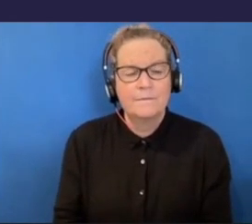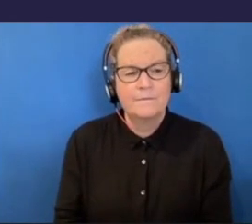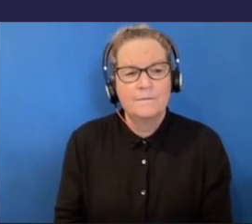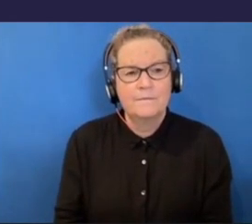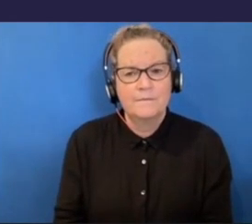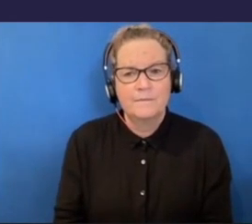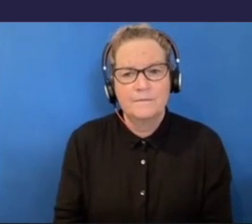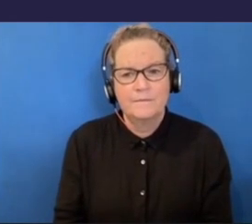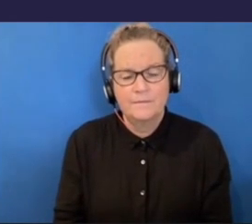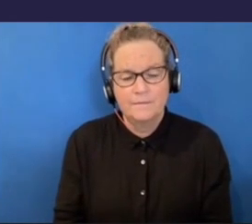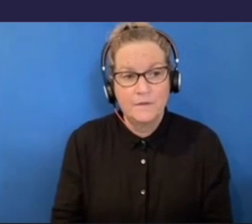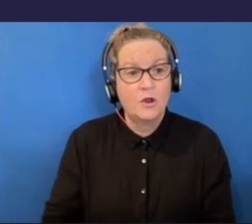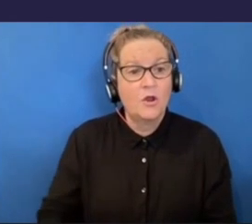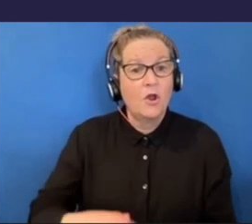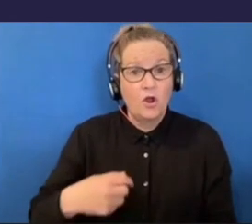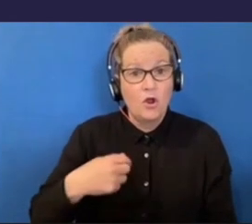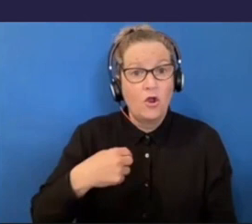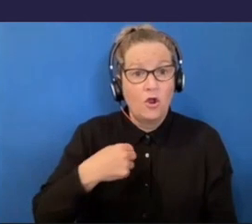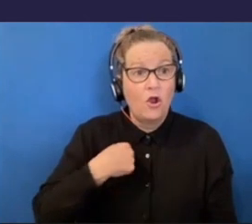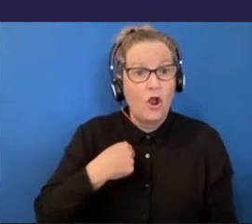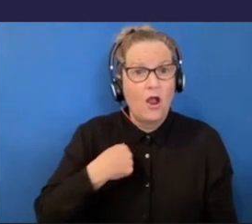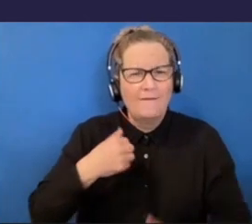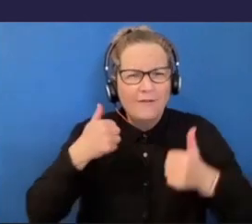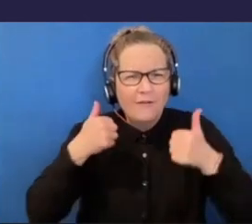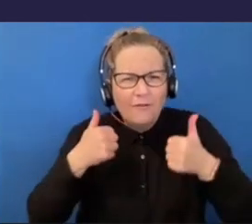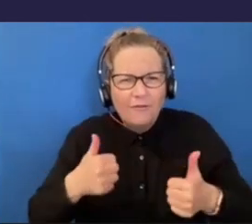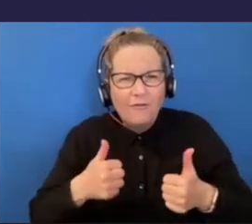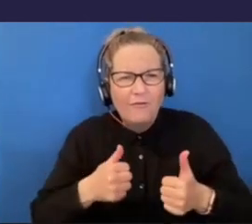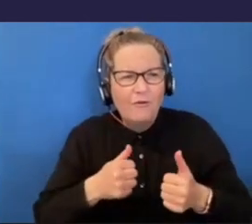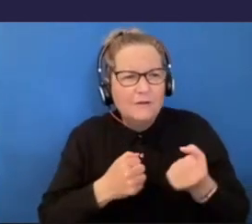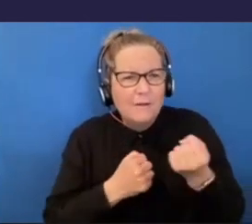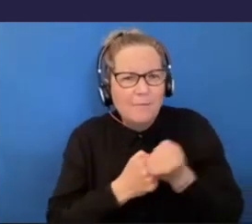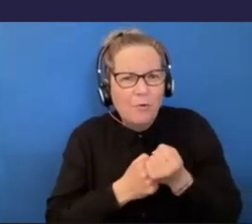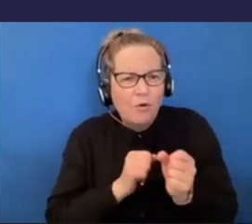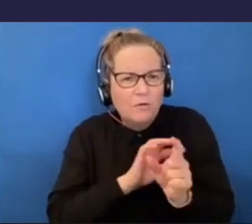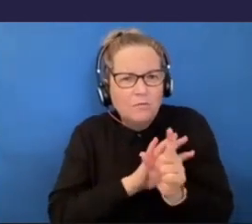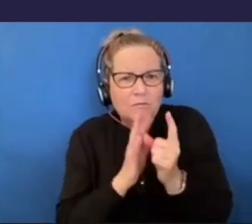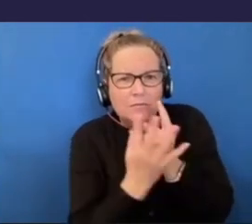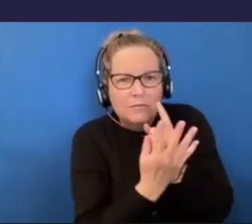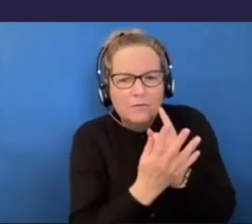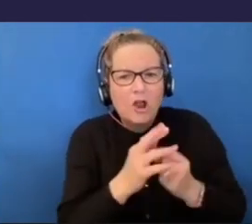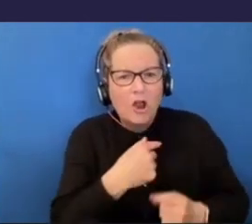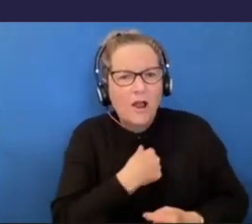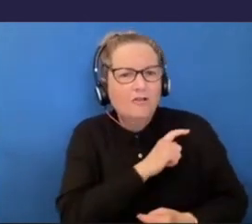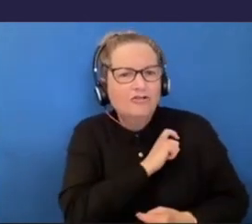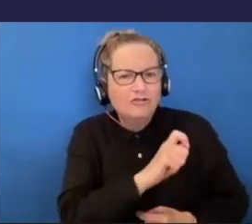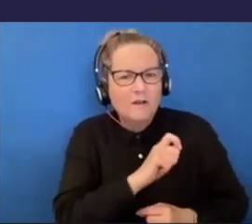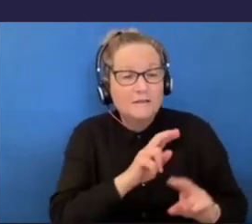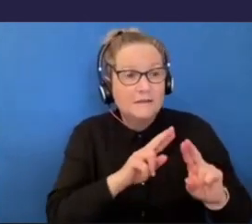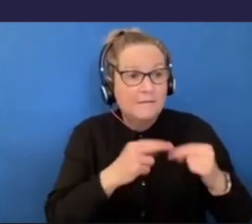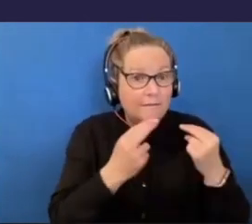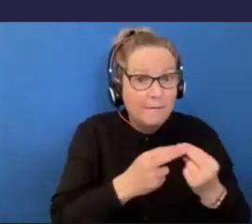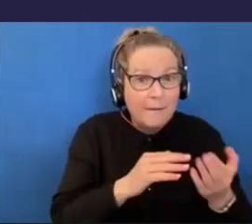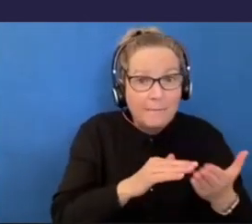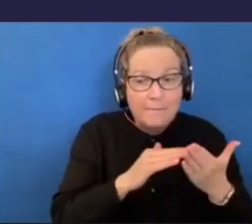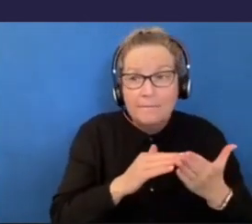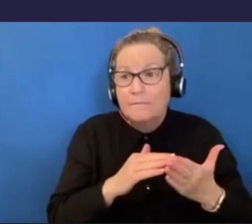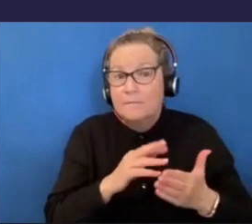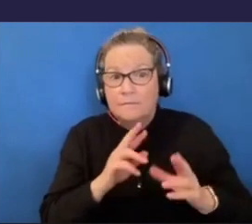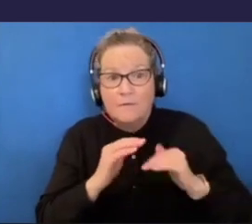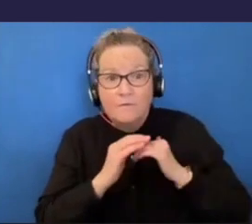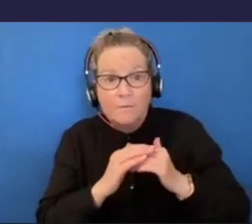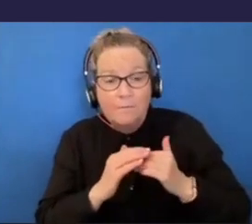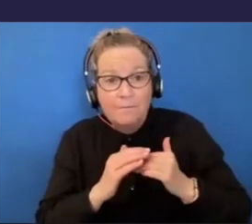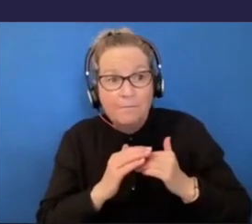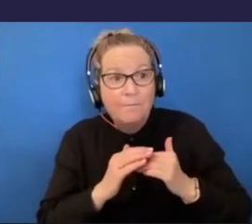I have a trusty team of support workers, family and friends who give me a hand. There are a lot of things to